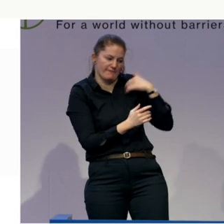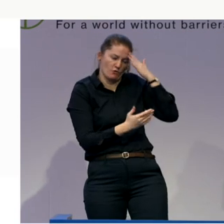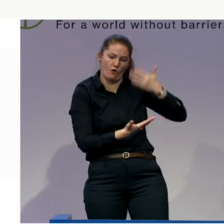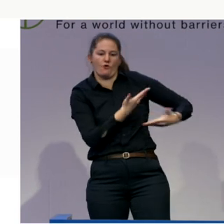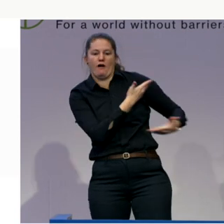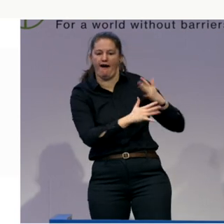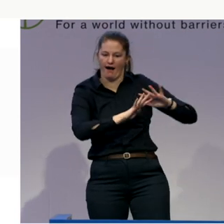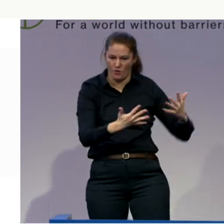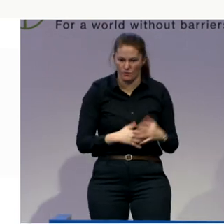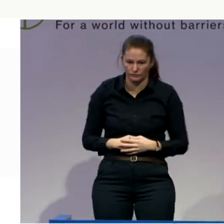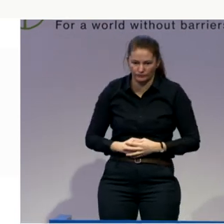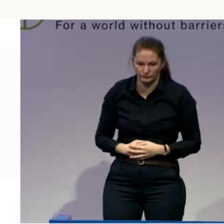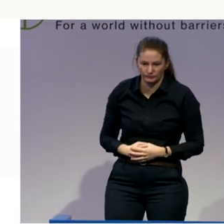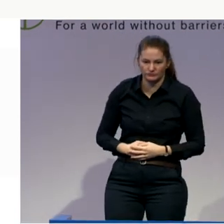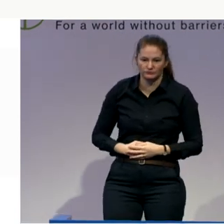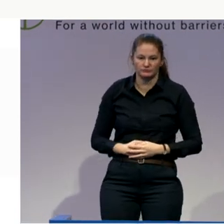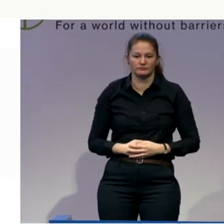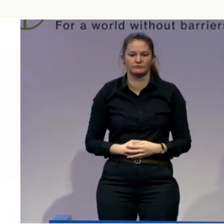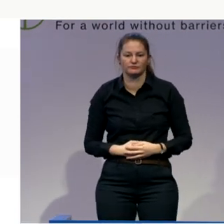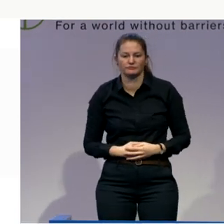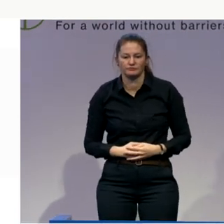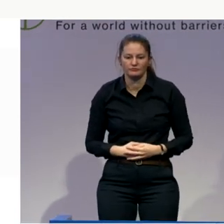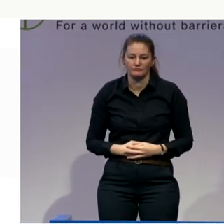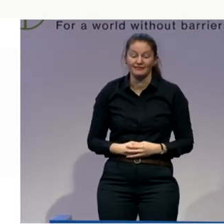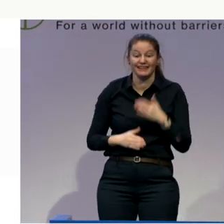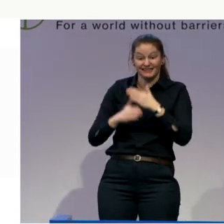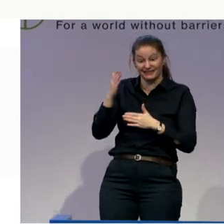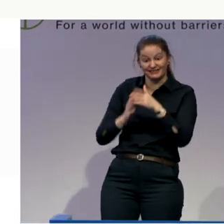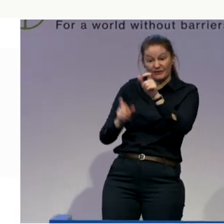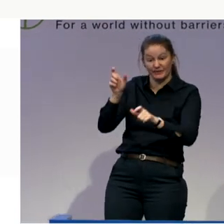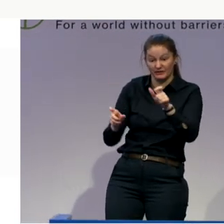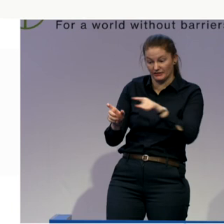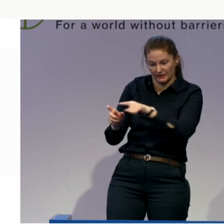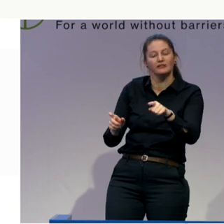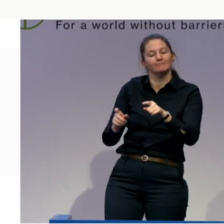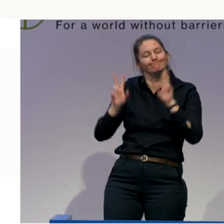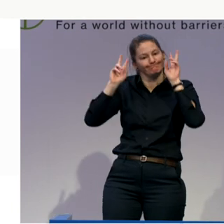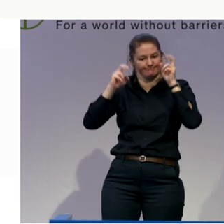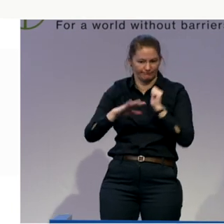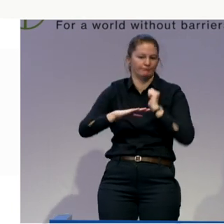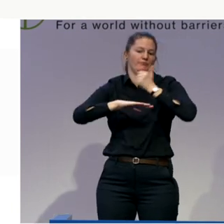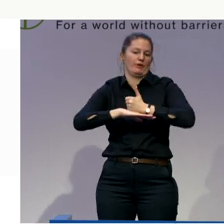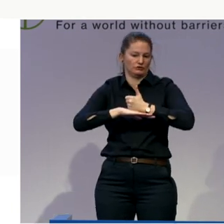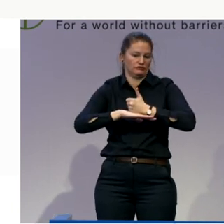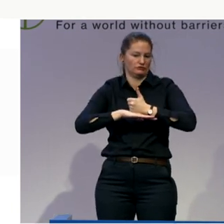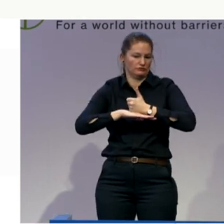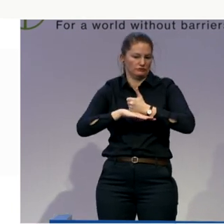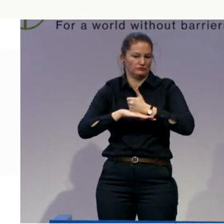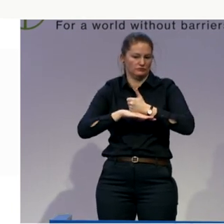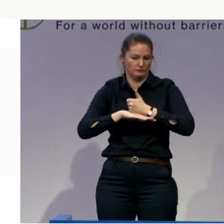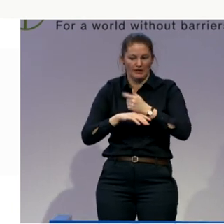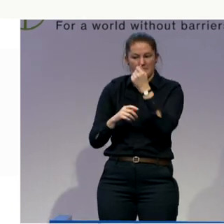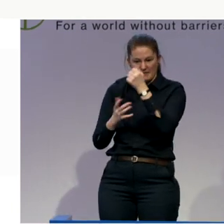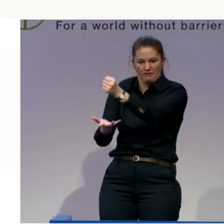disabled person is the boss. In Norway, you would be employed by a care cooperative. I would be your manager